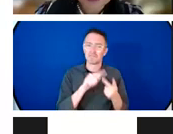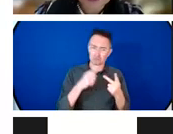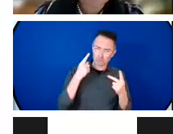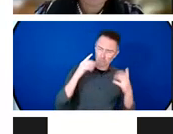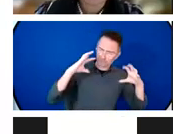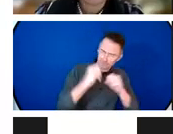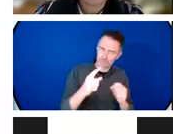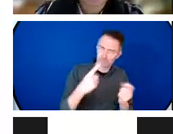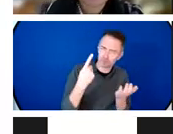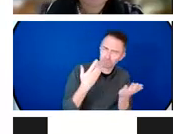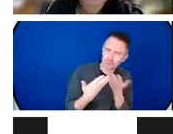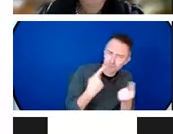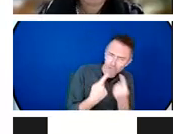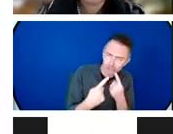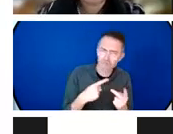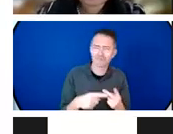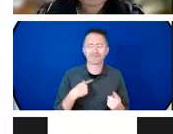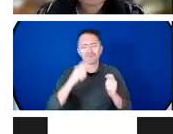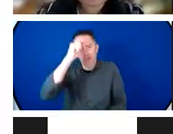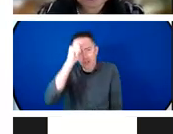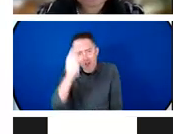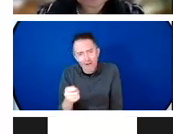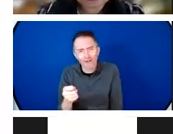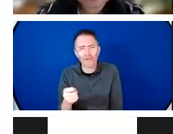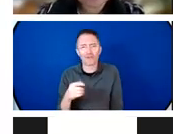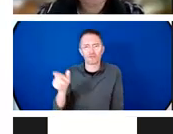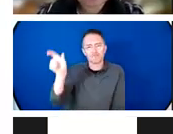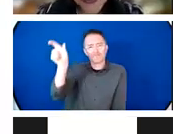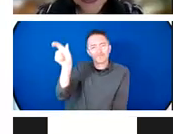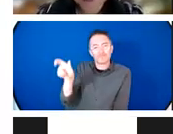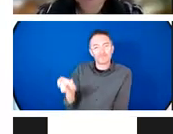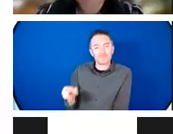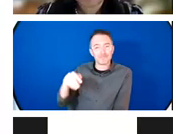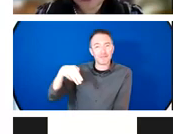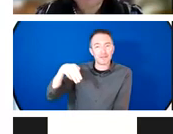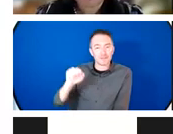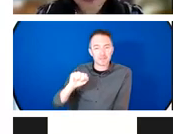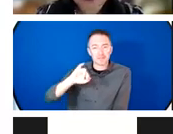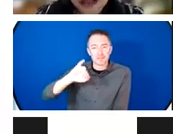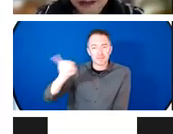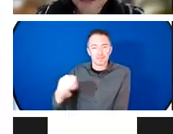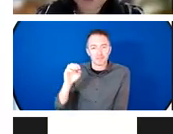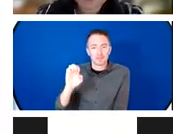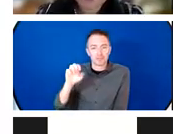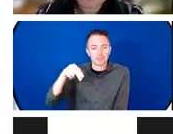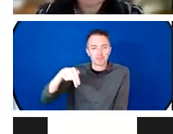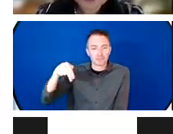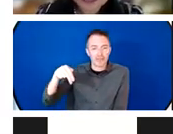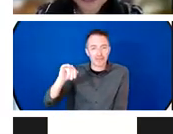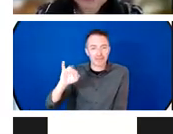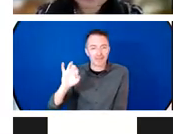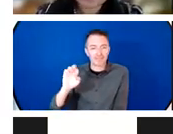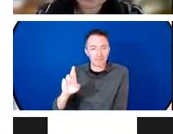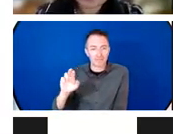invite Miss Jennifer Adams the Senior Deputy Assistant Administrator for the Bureau of Global Health at